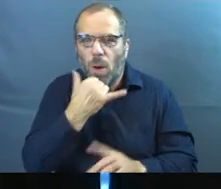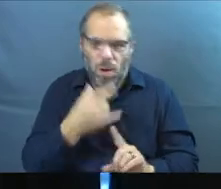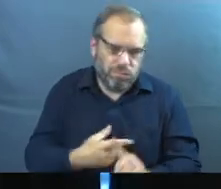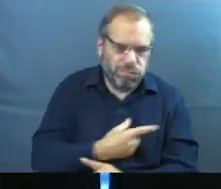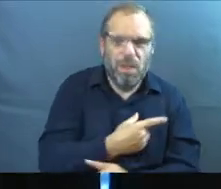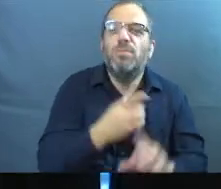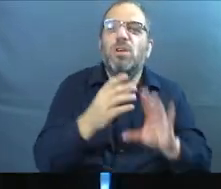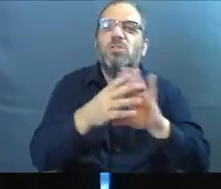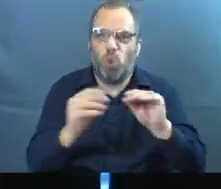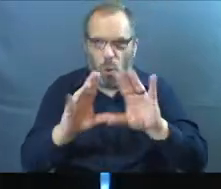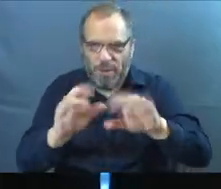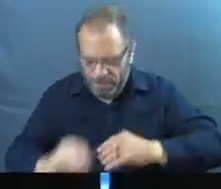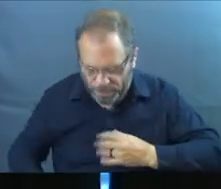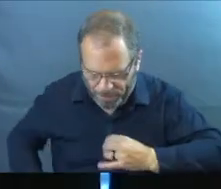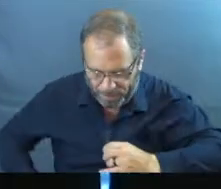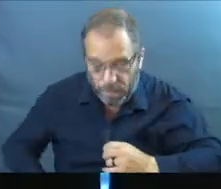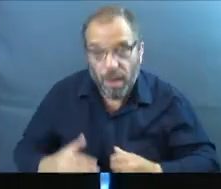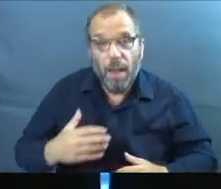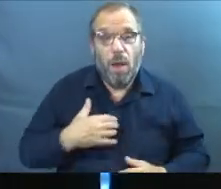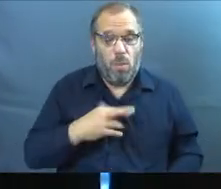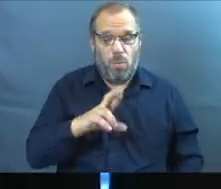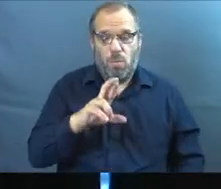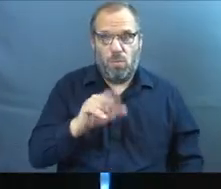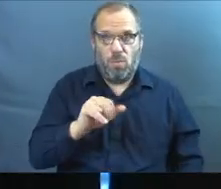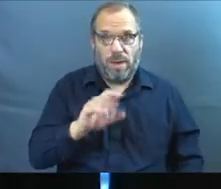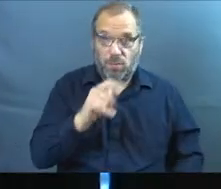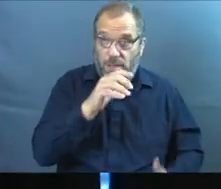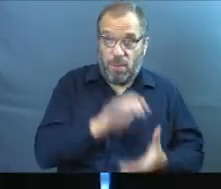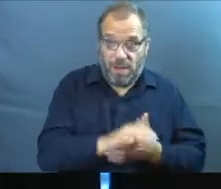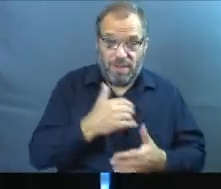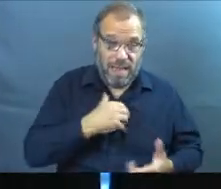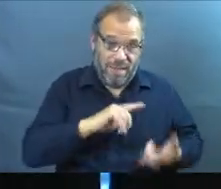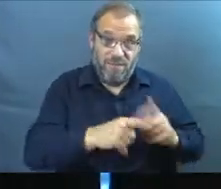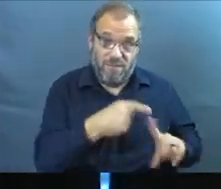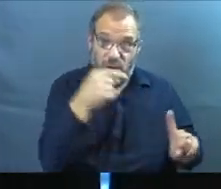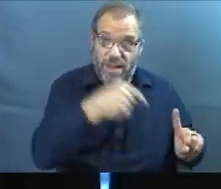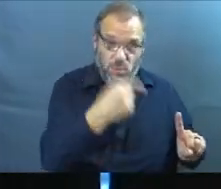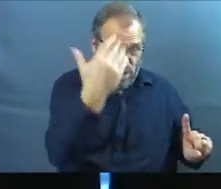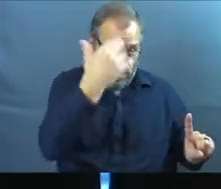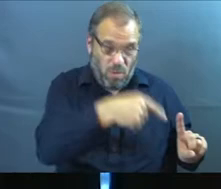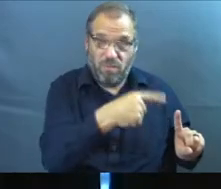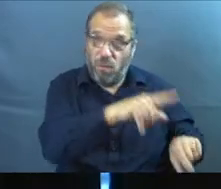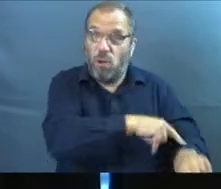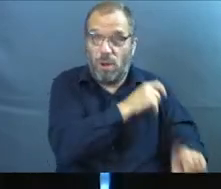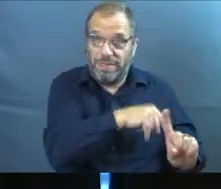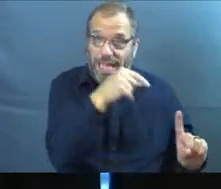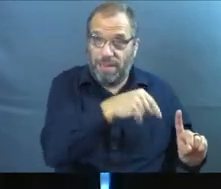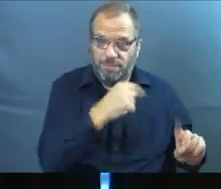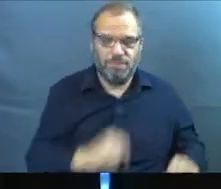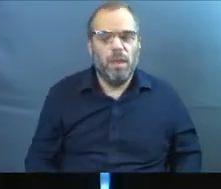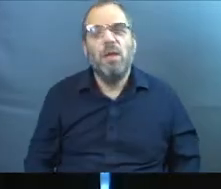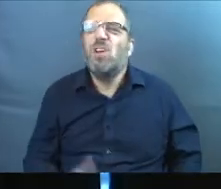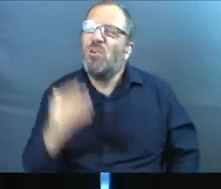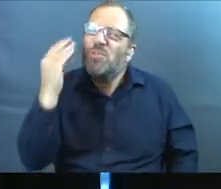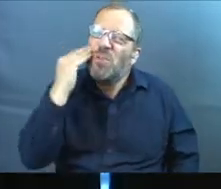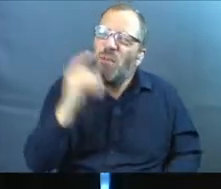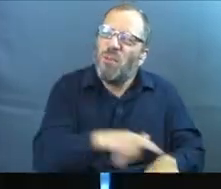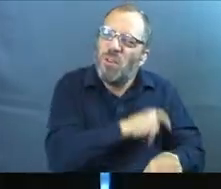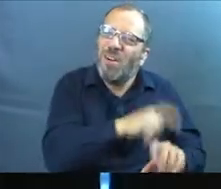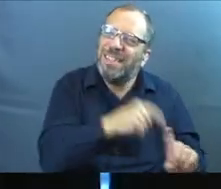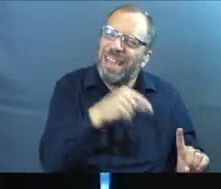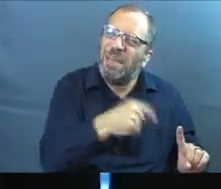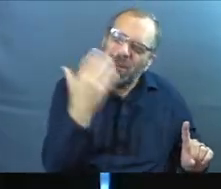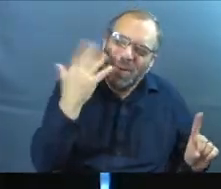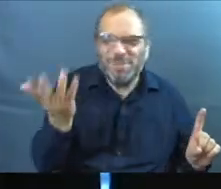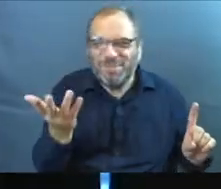So I'll give you a quick story really quick. Rachel and I have this friend, and this friend is somebody that we've known for a really long time. So usually when you know somebody for a really